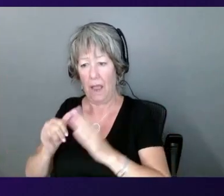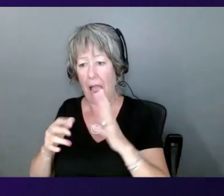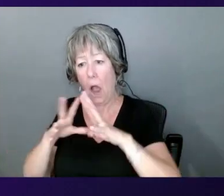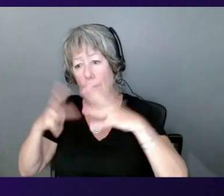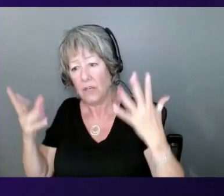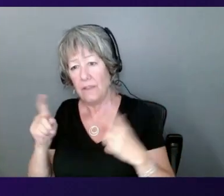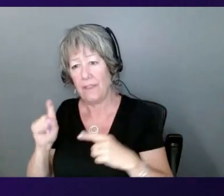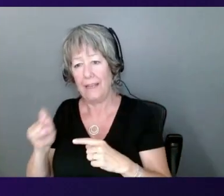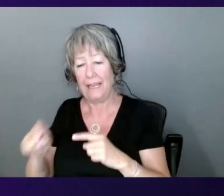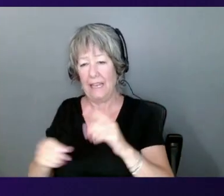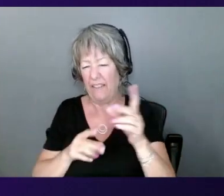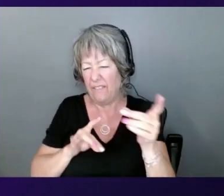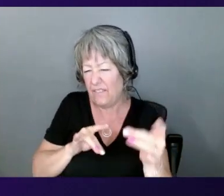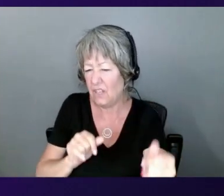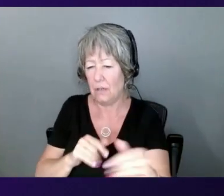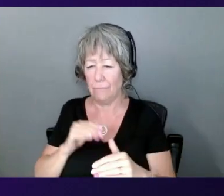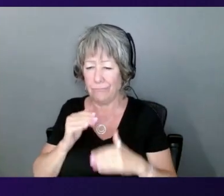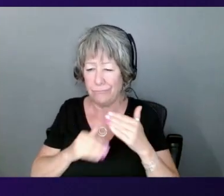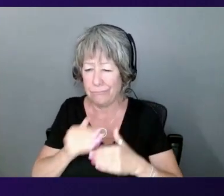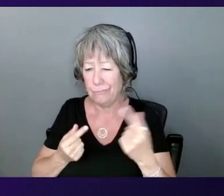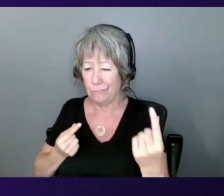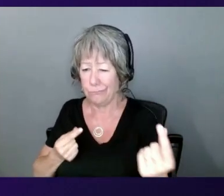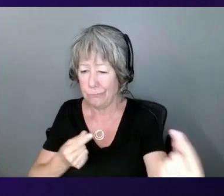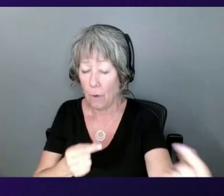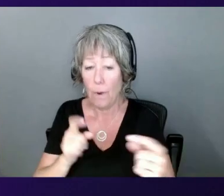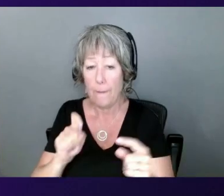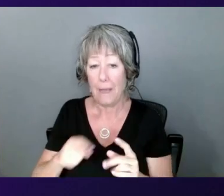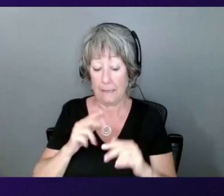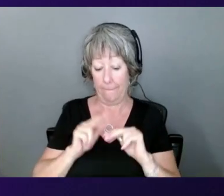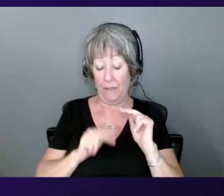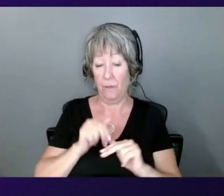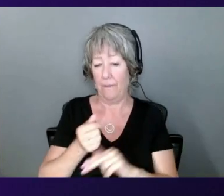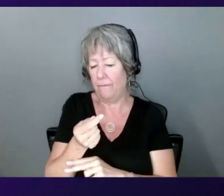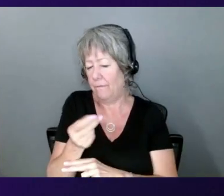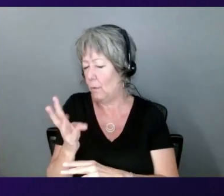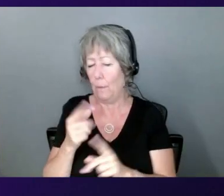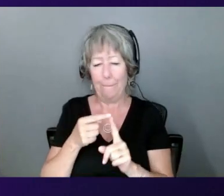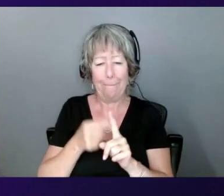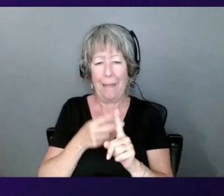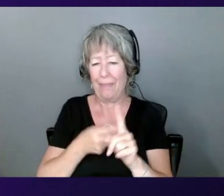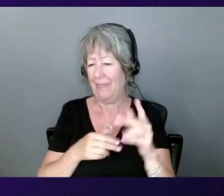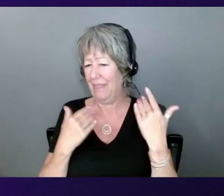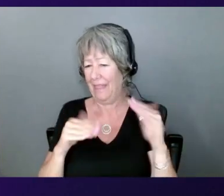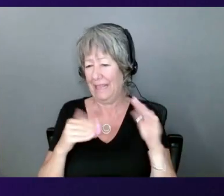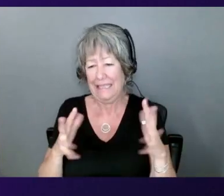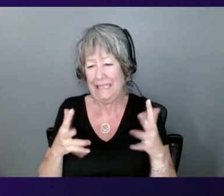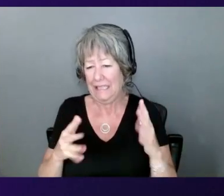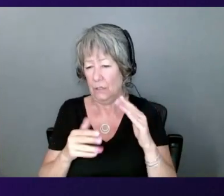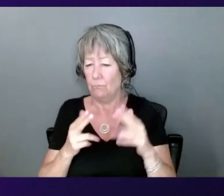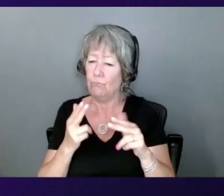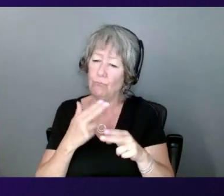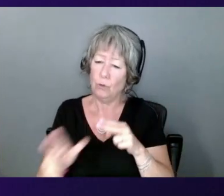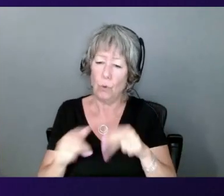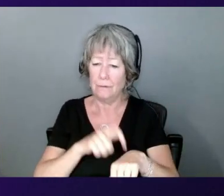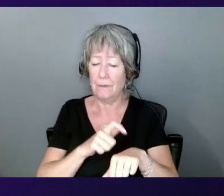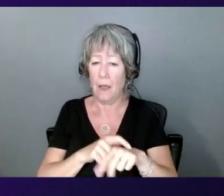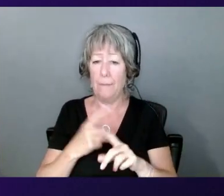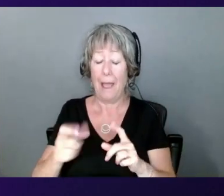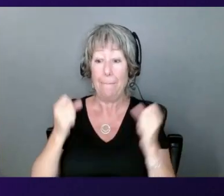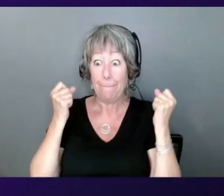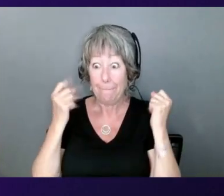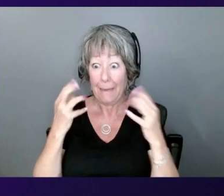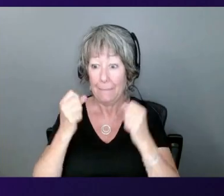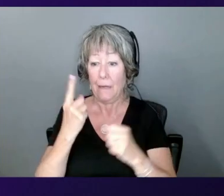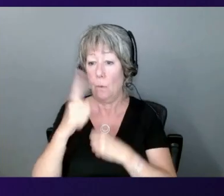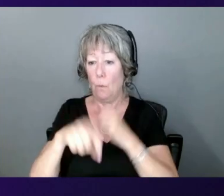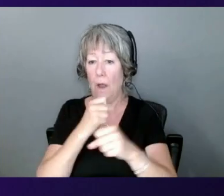We need to build these chips in a few months. We need to build millions of them per year. And each one should not be cost more